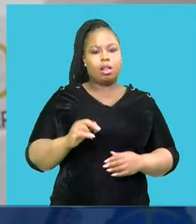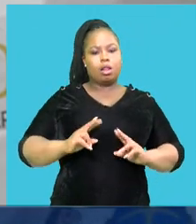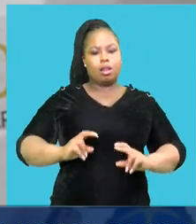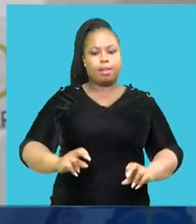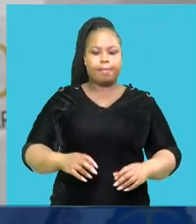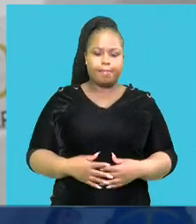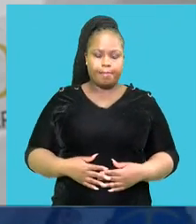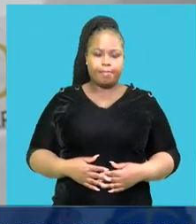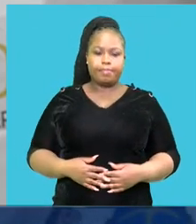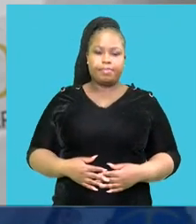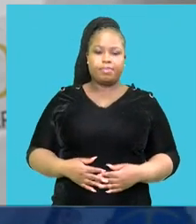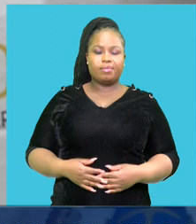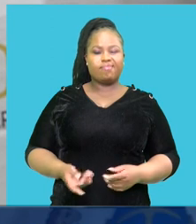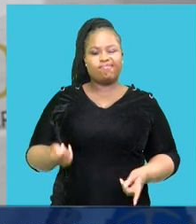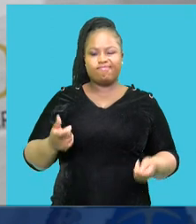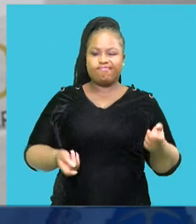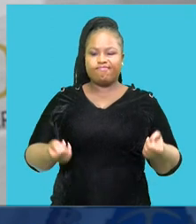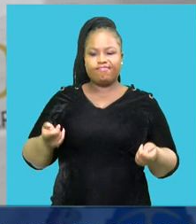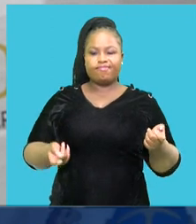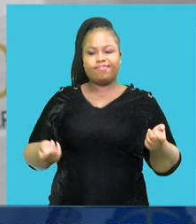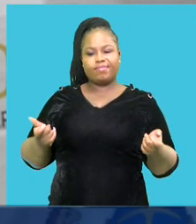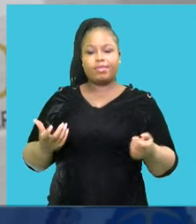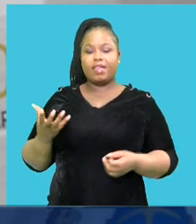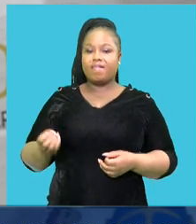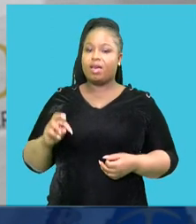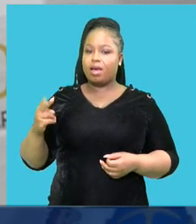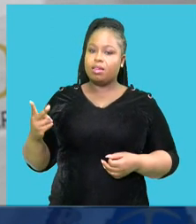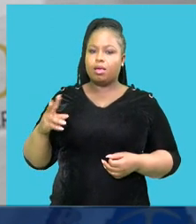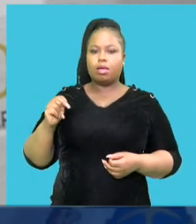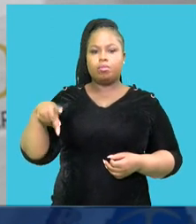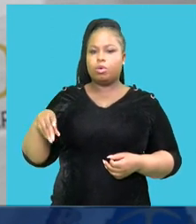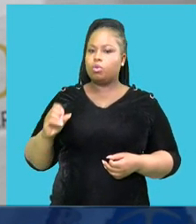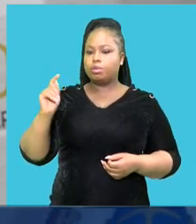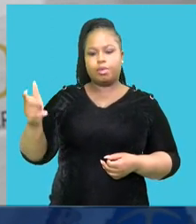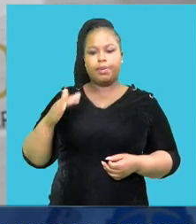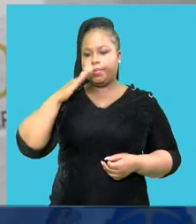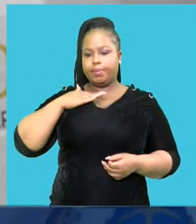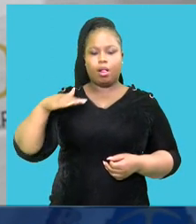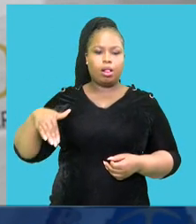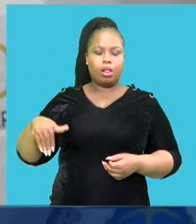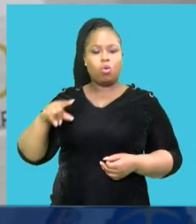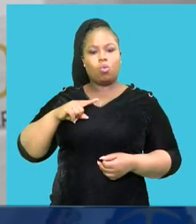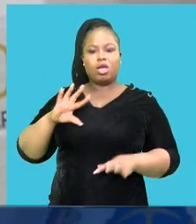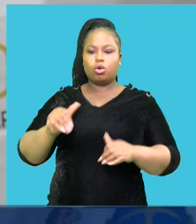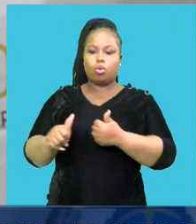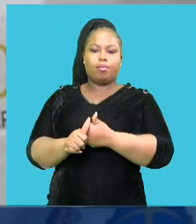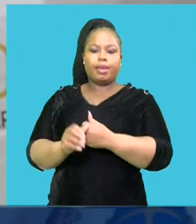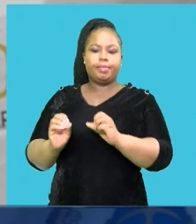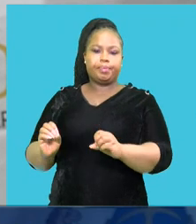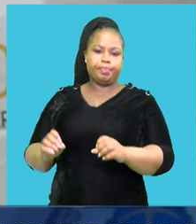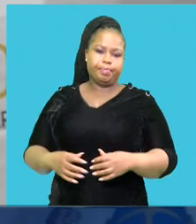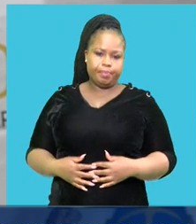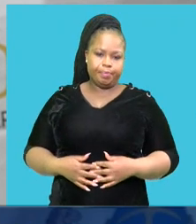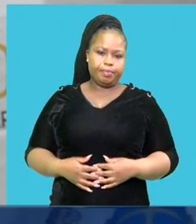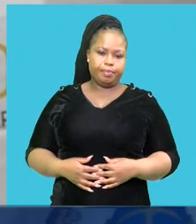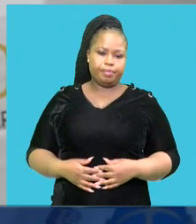There are currently a few NPO's that have not been paid due to compliance issues.